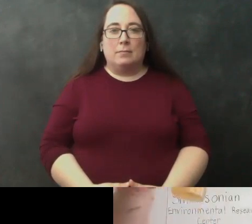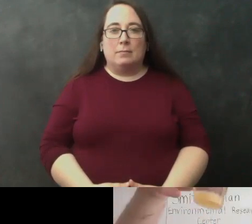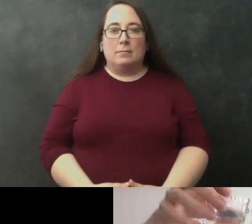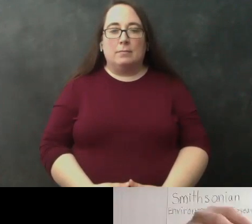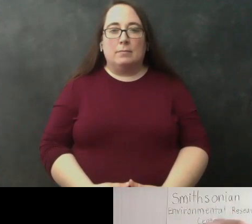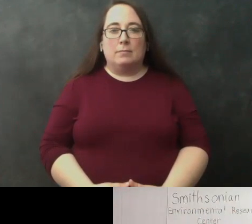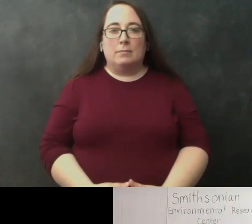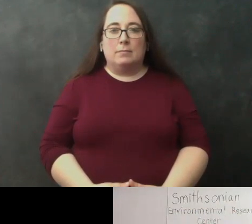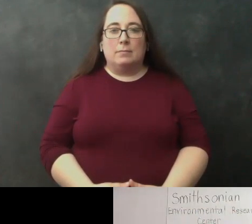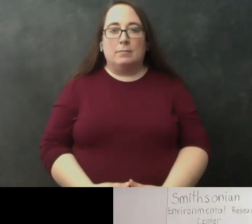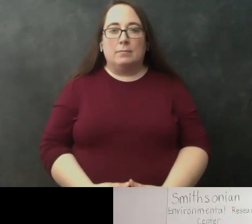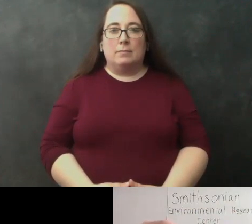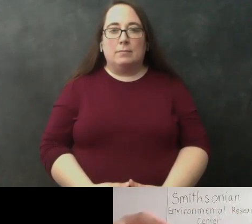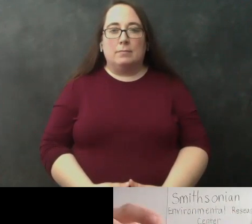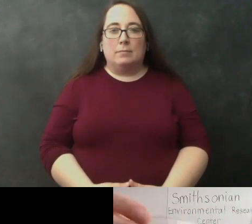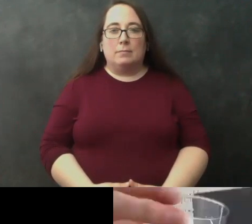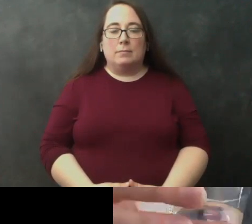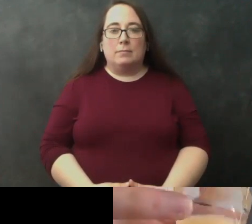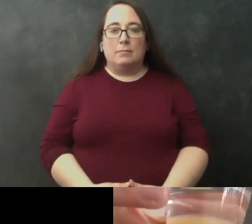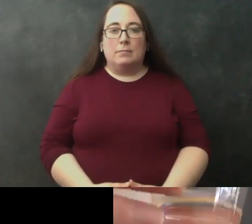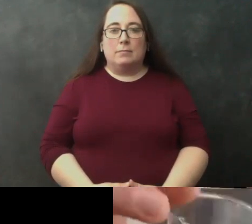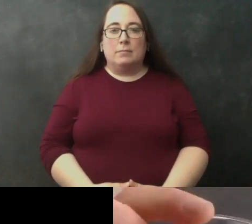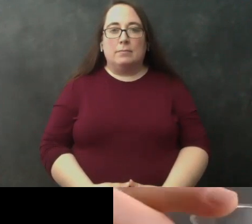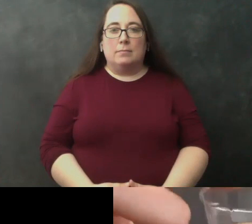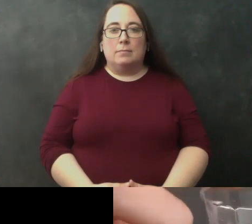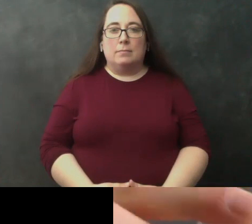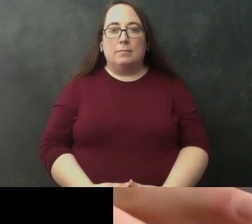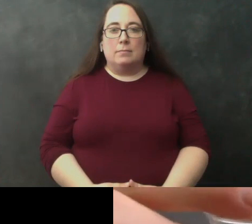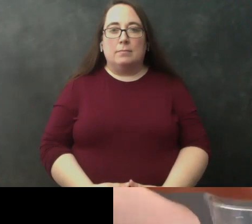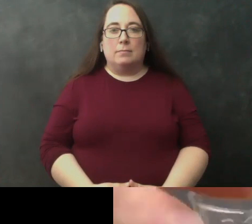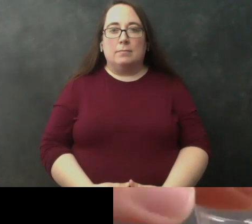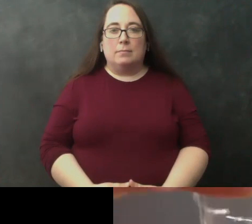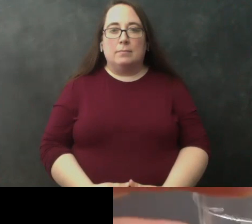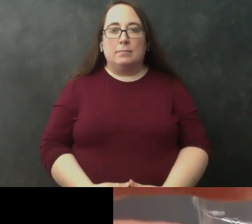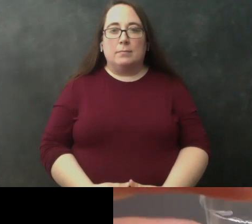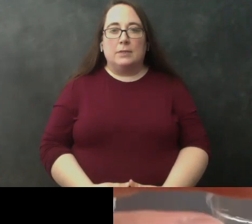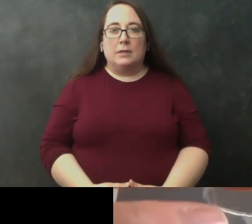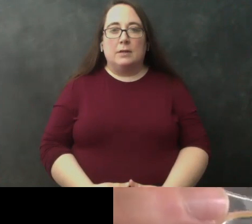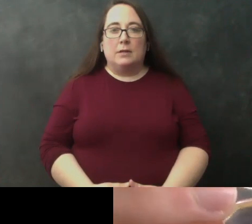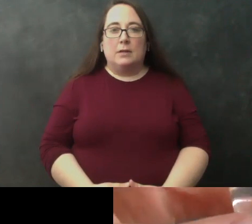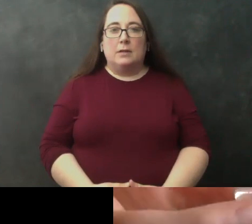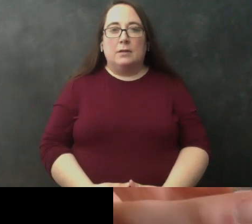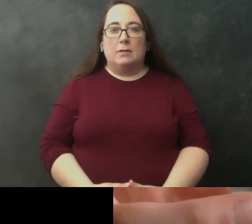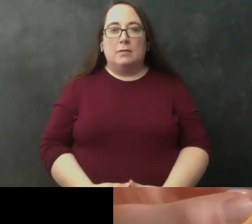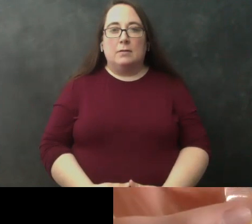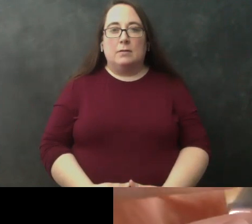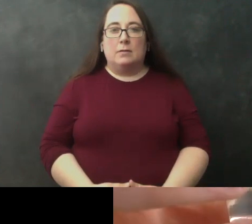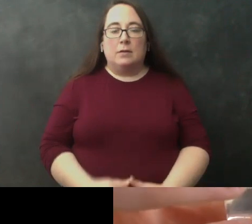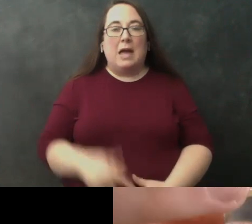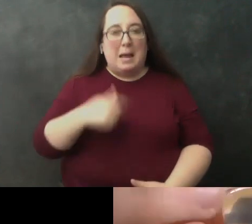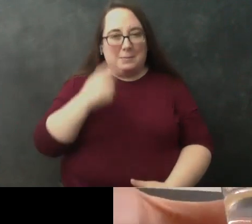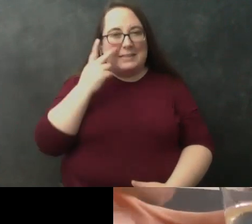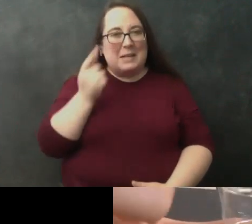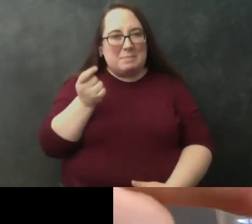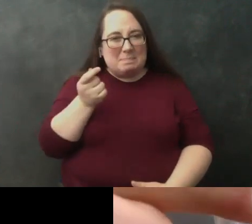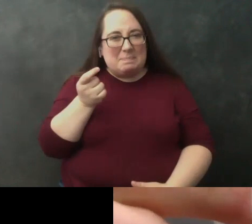okay so let me let me show you so let's pretend we do have the three layers and i've i'm starting to see like a little bit of one